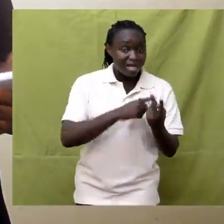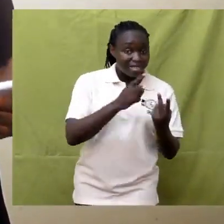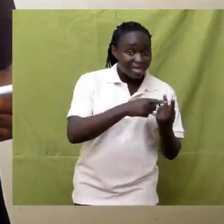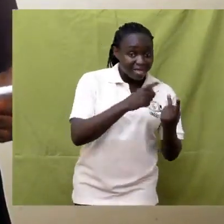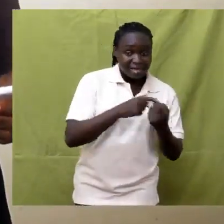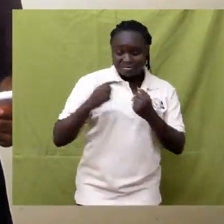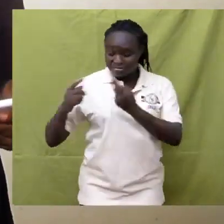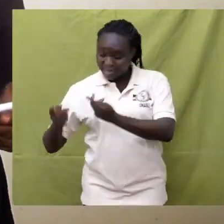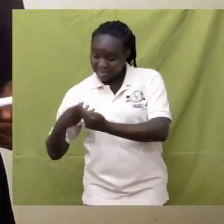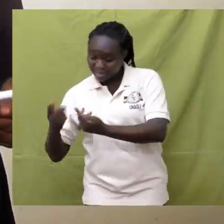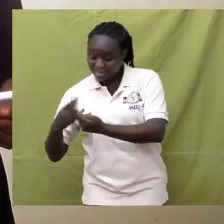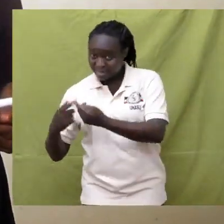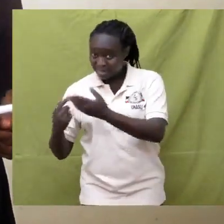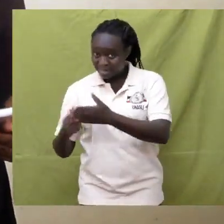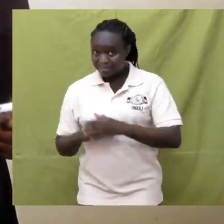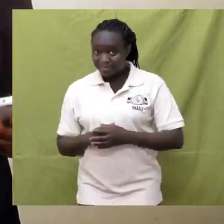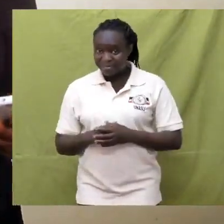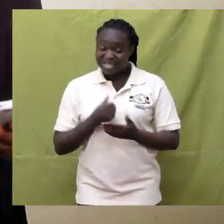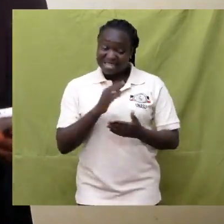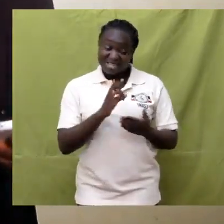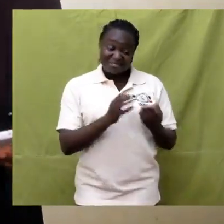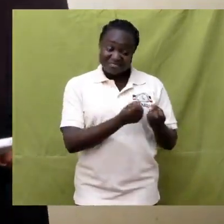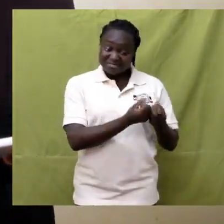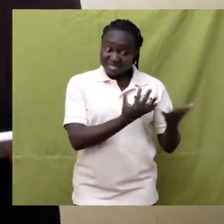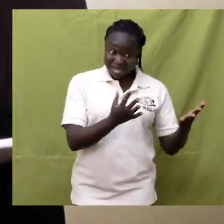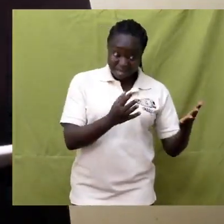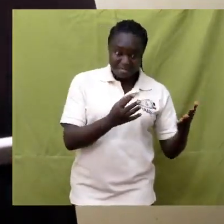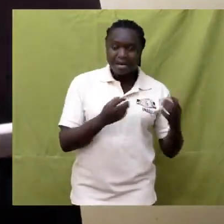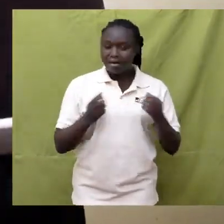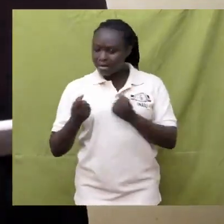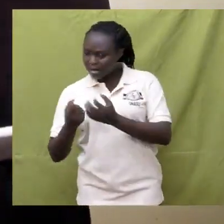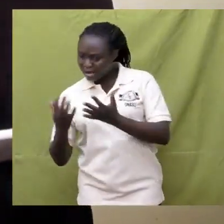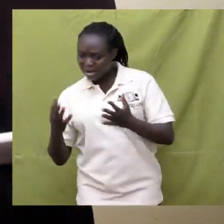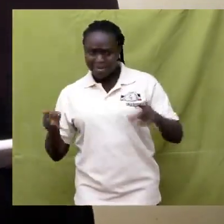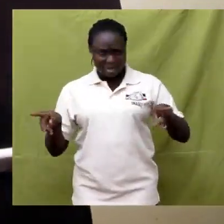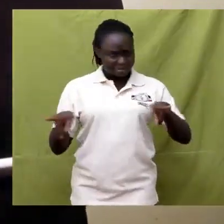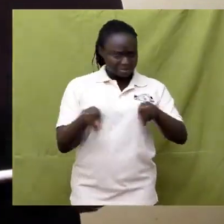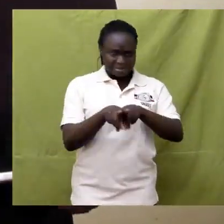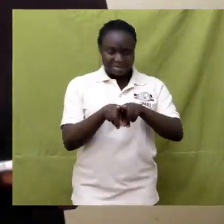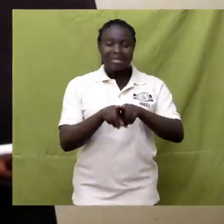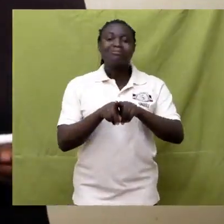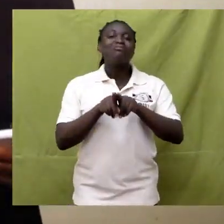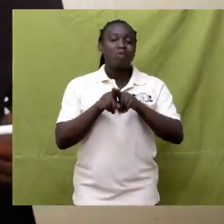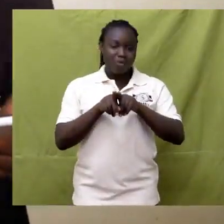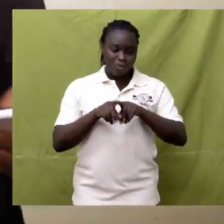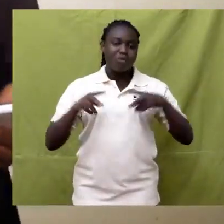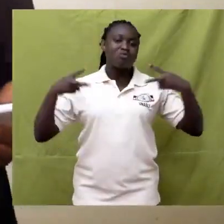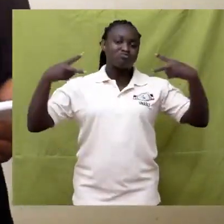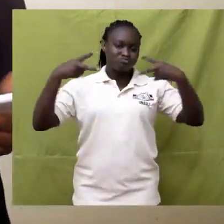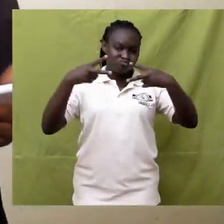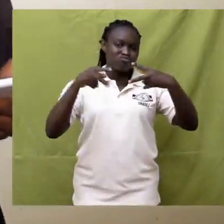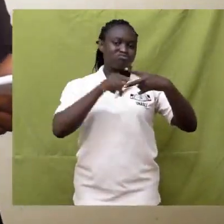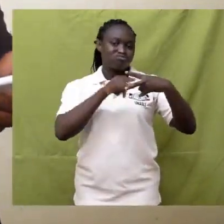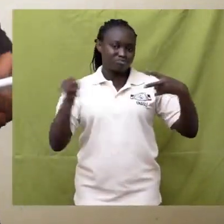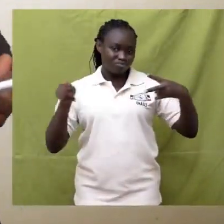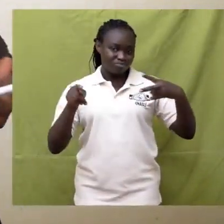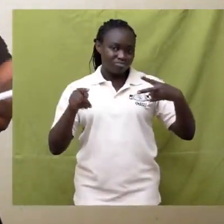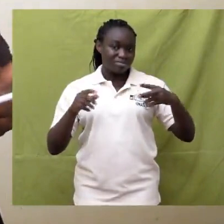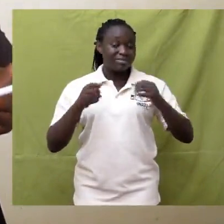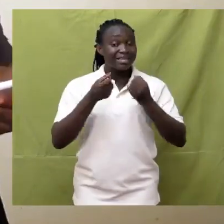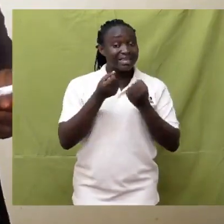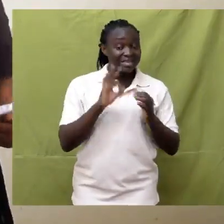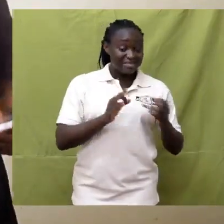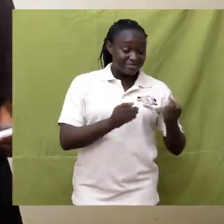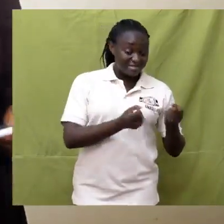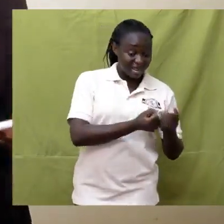When the number of members is the same, then the sets are equivalent When